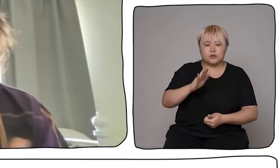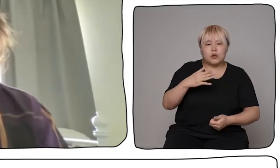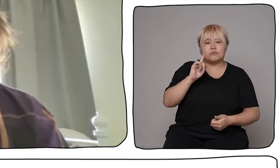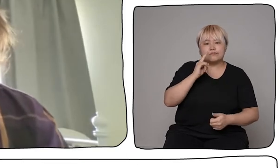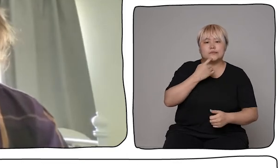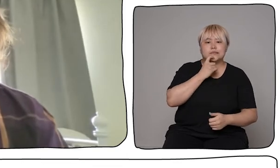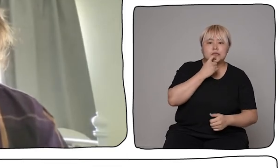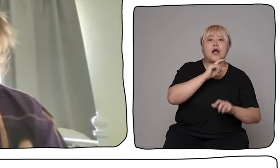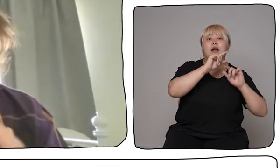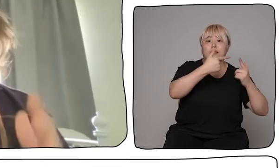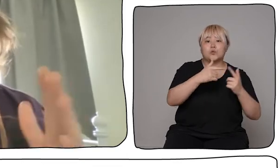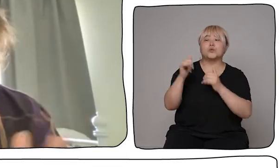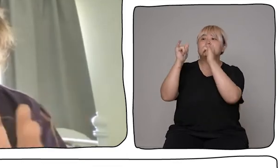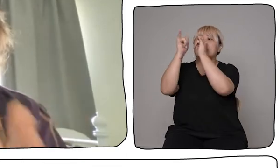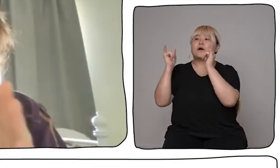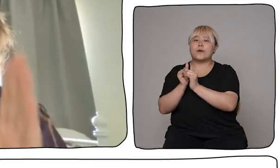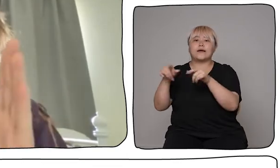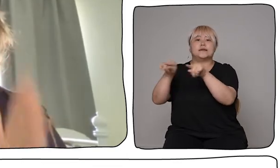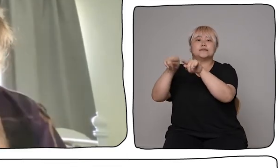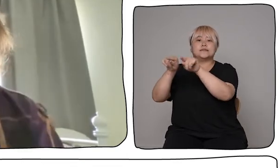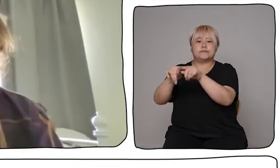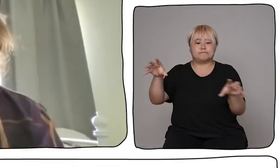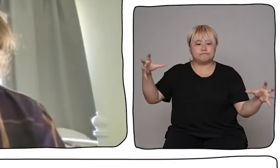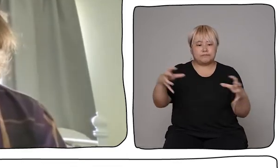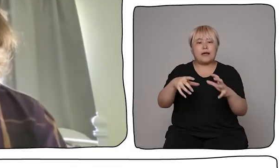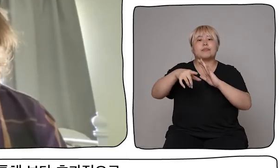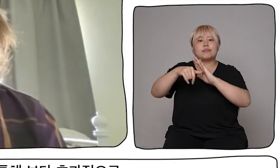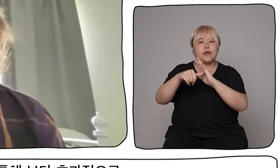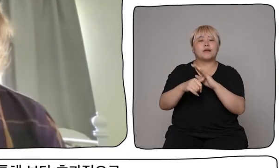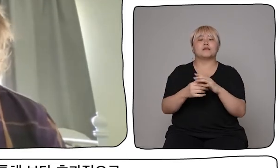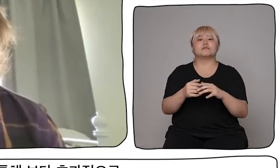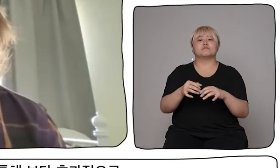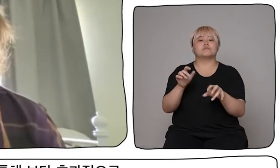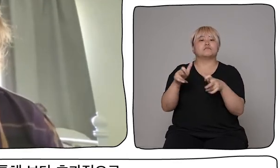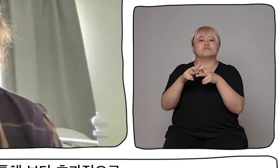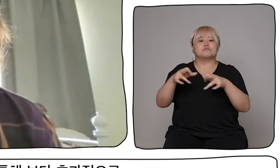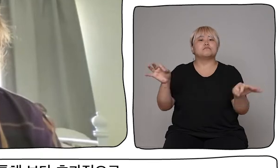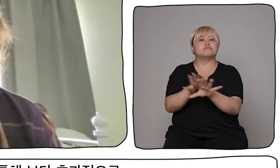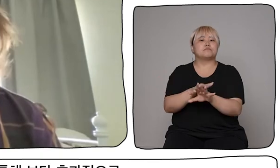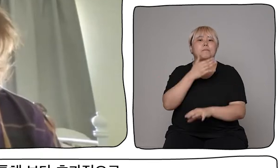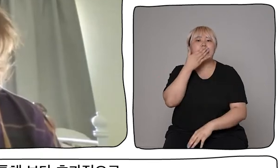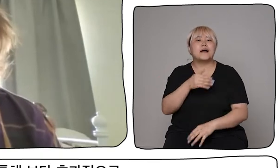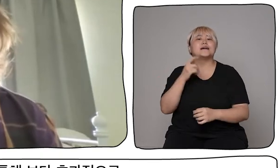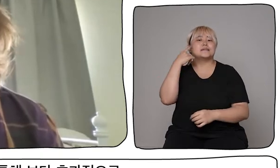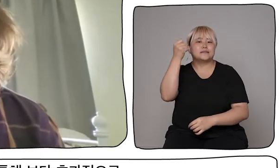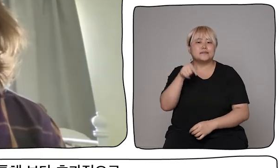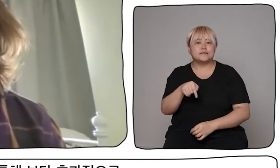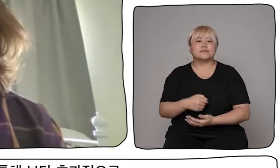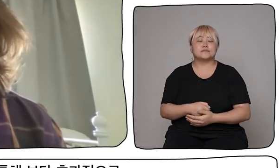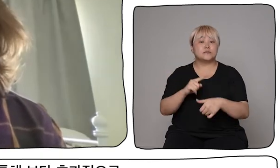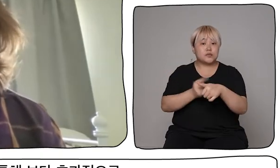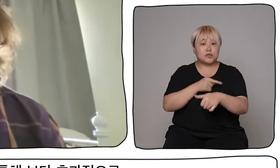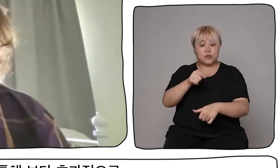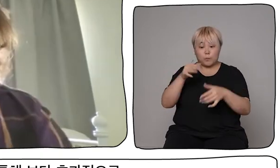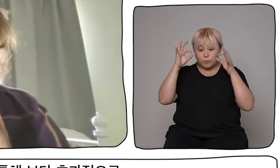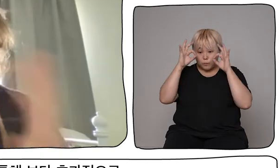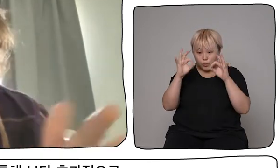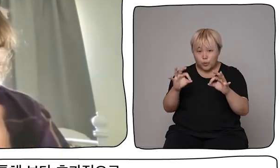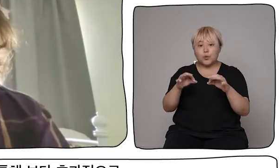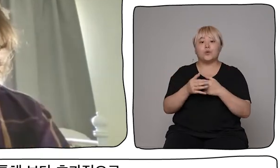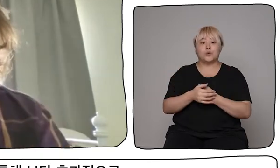A lot of the time, that is exactly what we are focusing on at DADA, and we think technology and digital access can help us achieve that aim